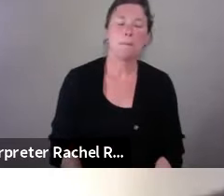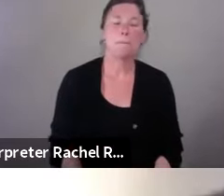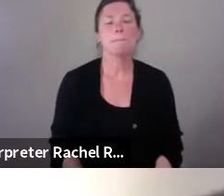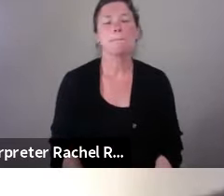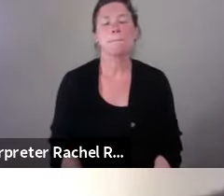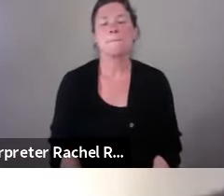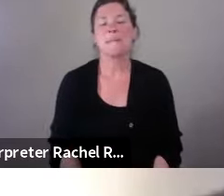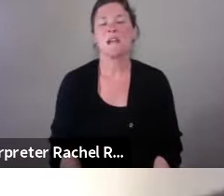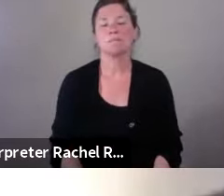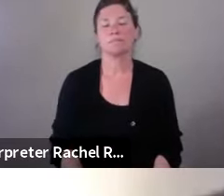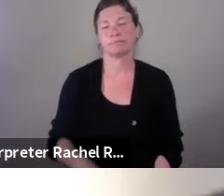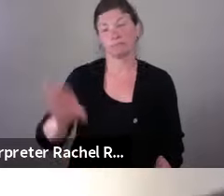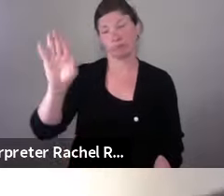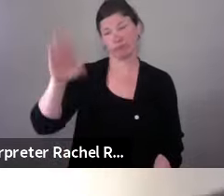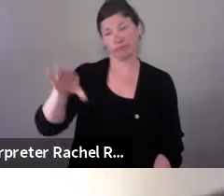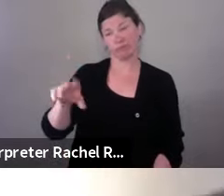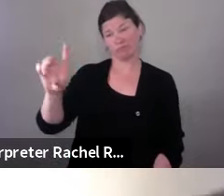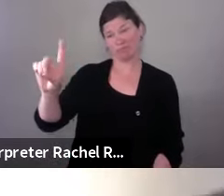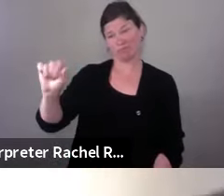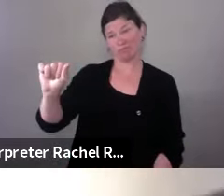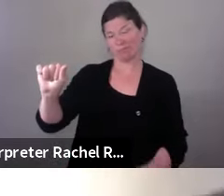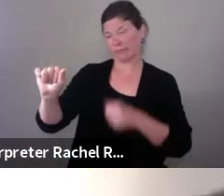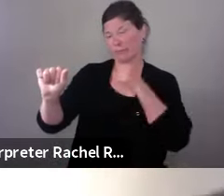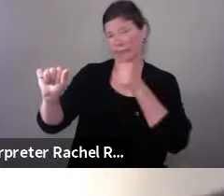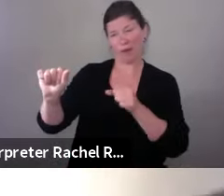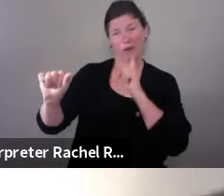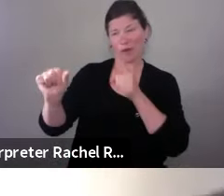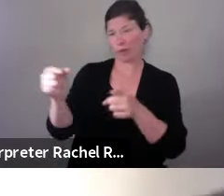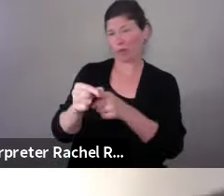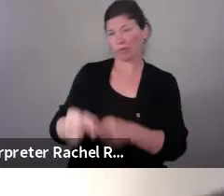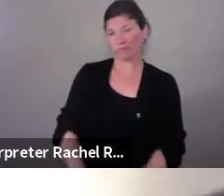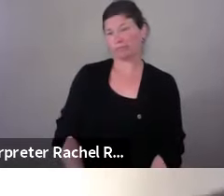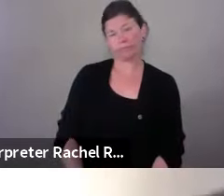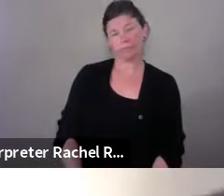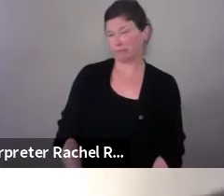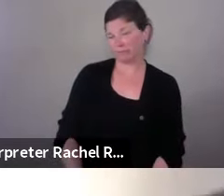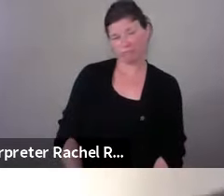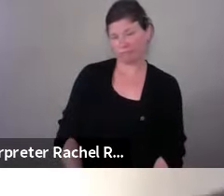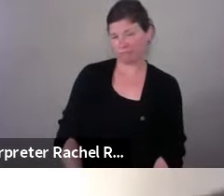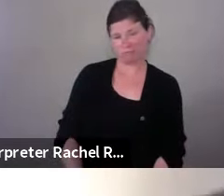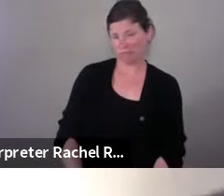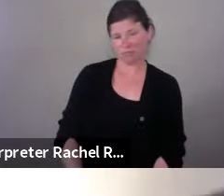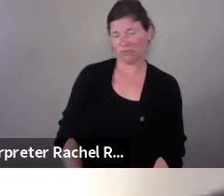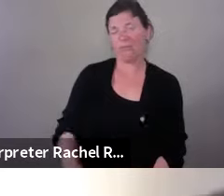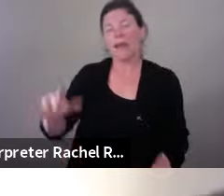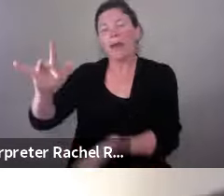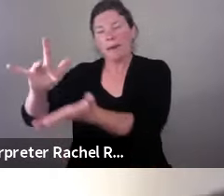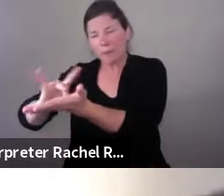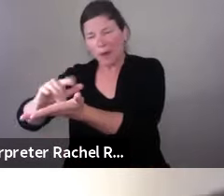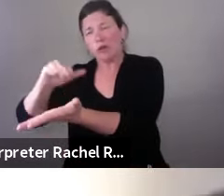The term disability doesn't exist, if you think about it. Yes, it exists as far as a medical term is concerned,